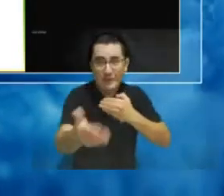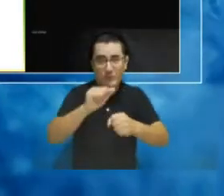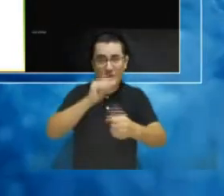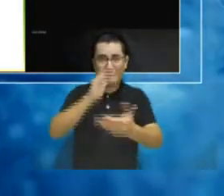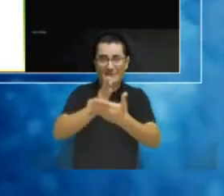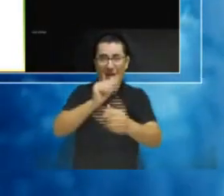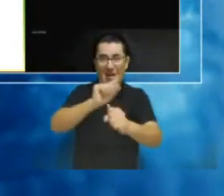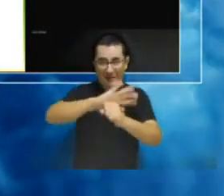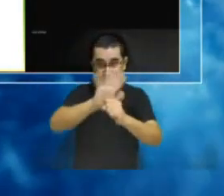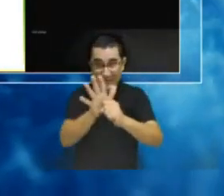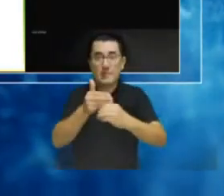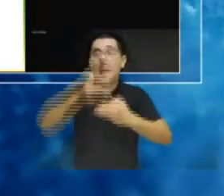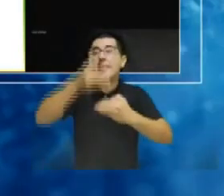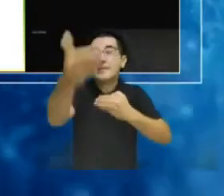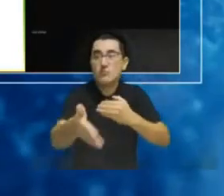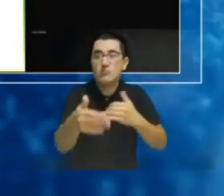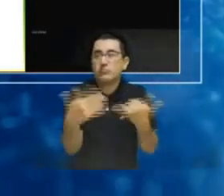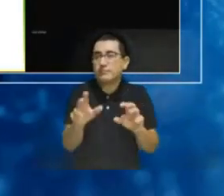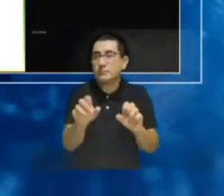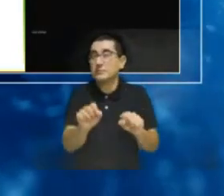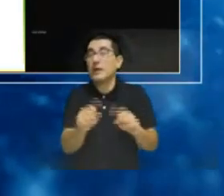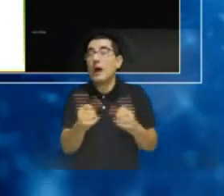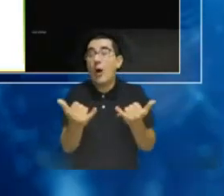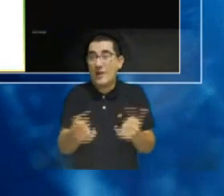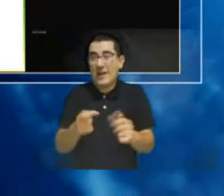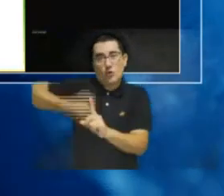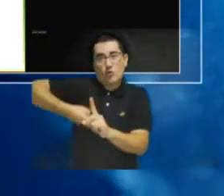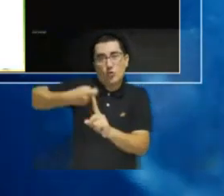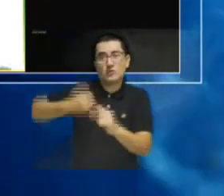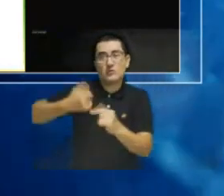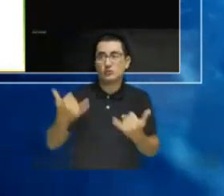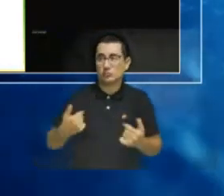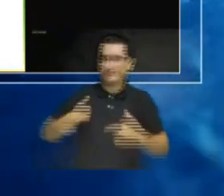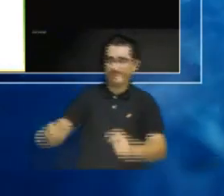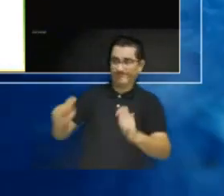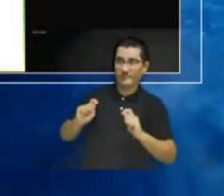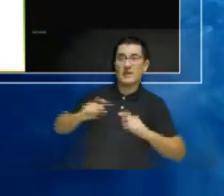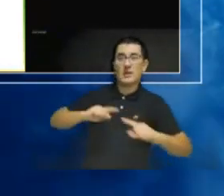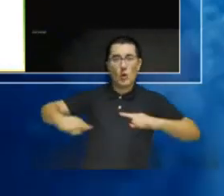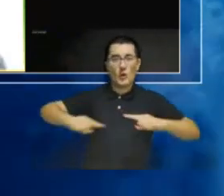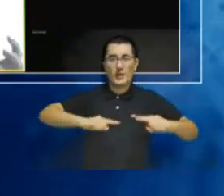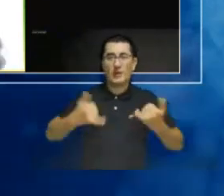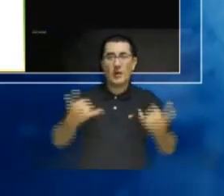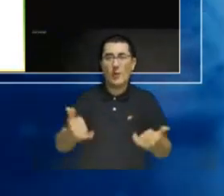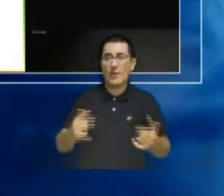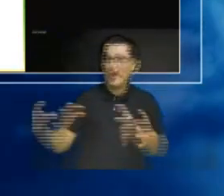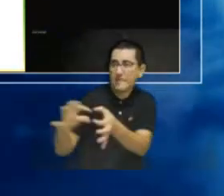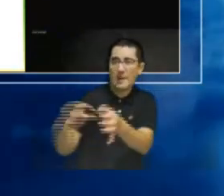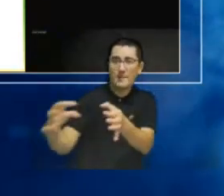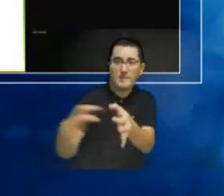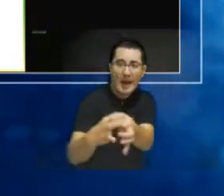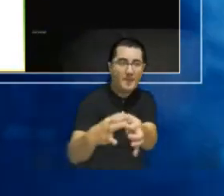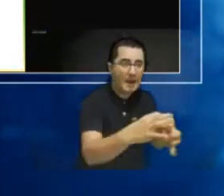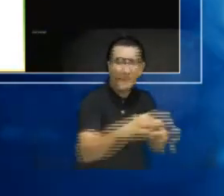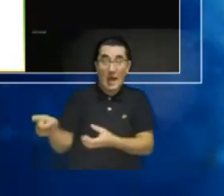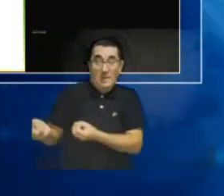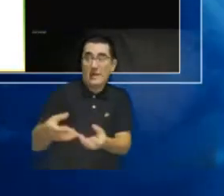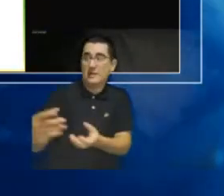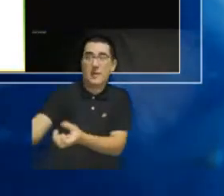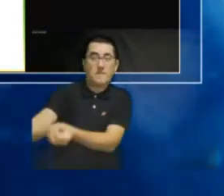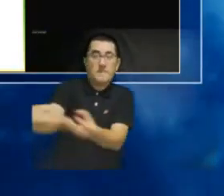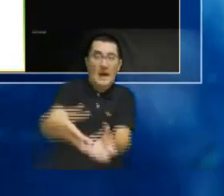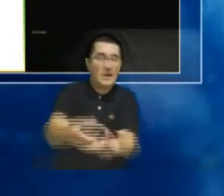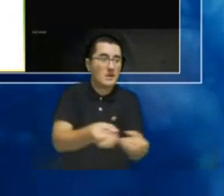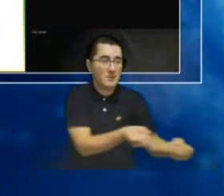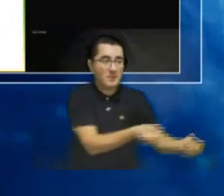and there because I have there because we precisely have that role of coordinator and so on. Because what I'm seeing is that we contribute is actually through